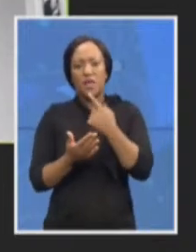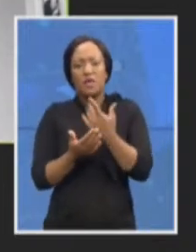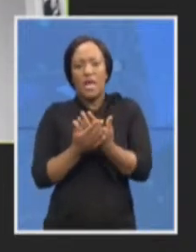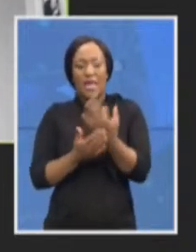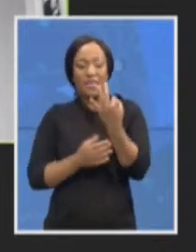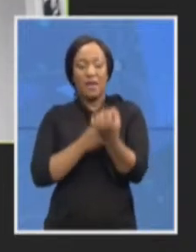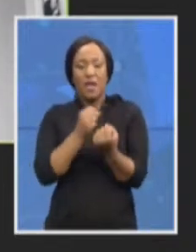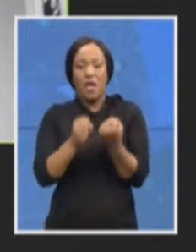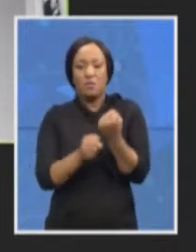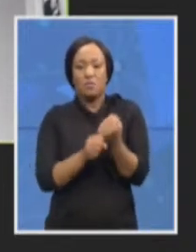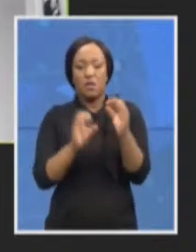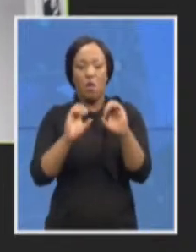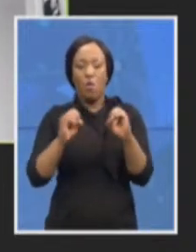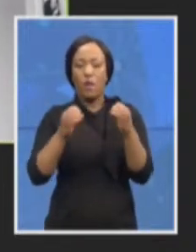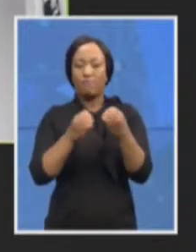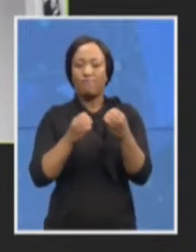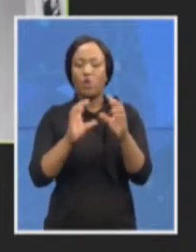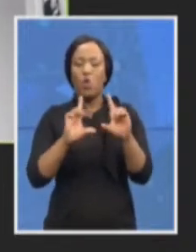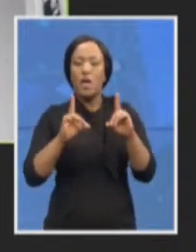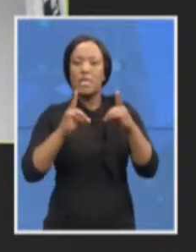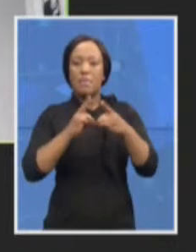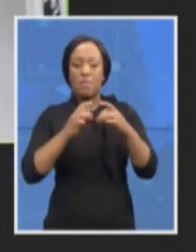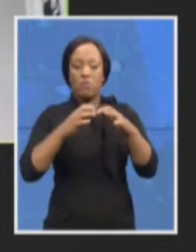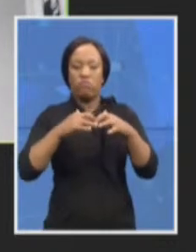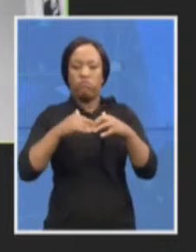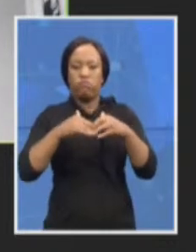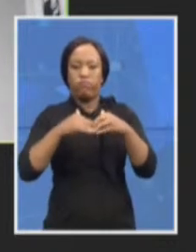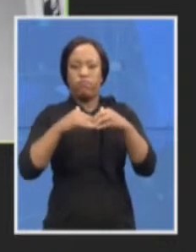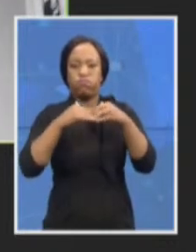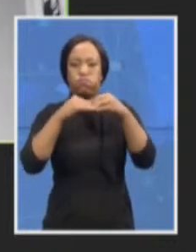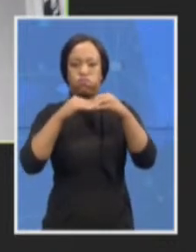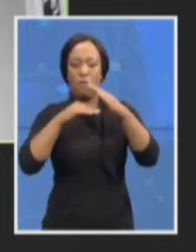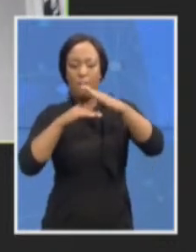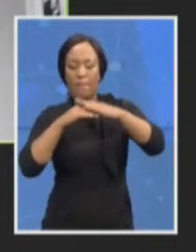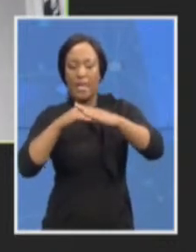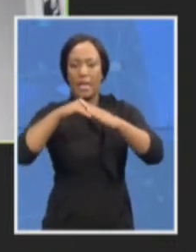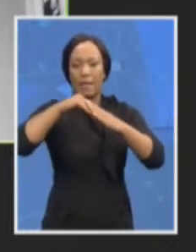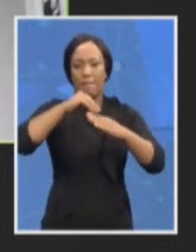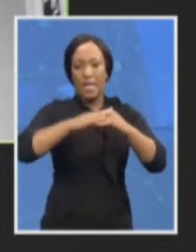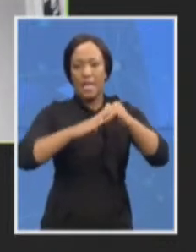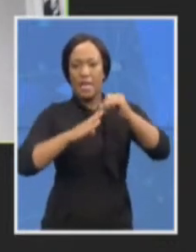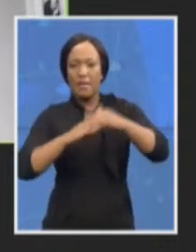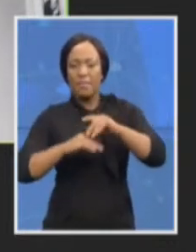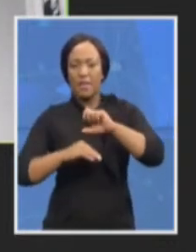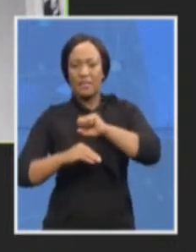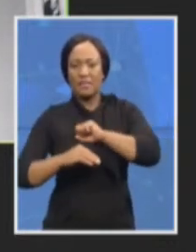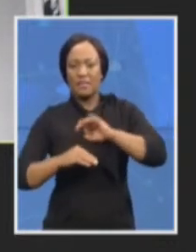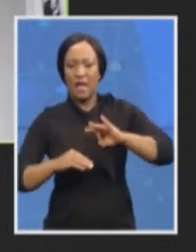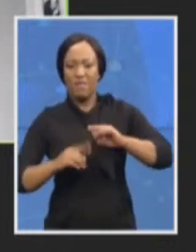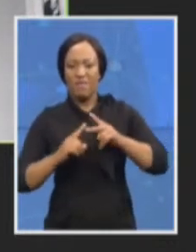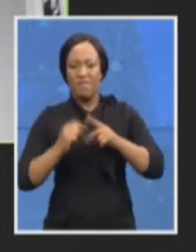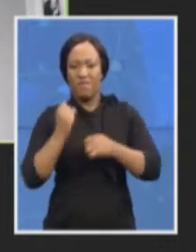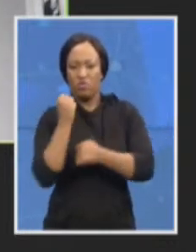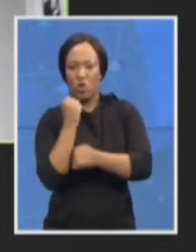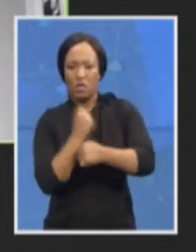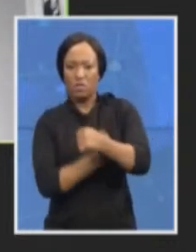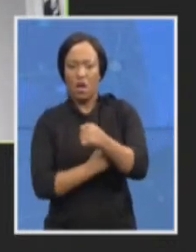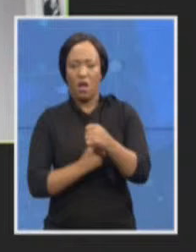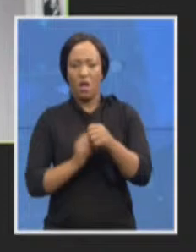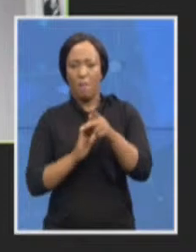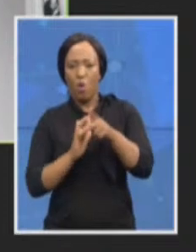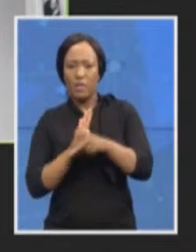break even. Structures, staffing, policies, and processes all need to be developed and put in place.